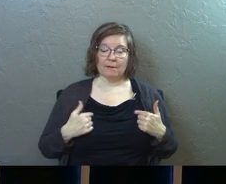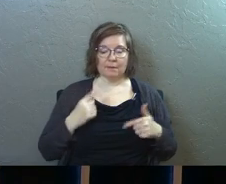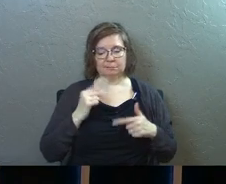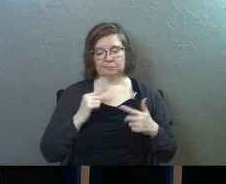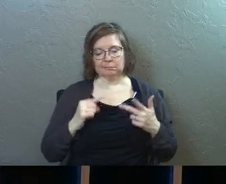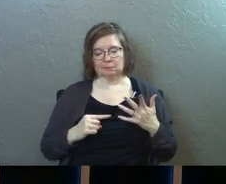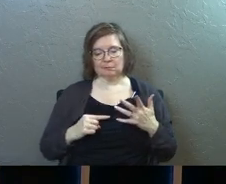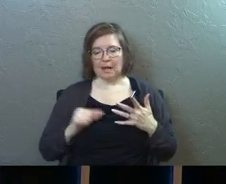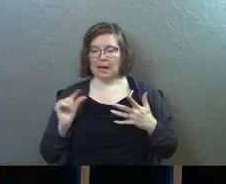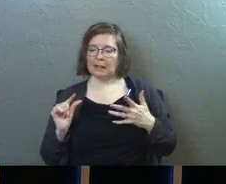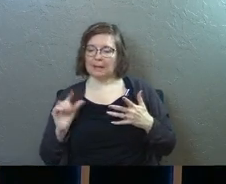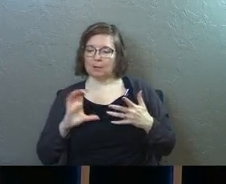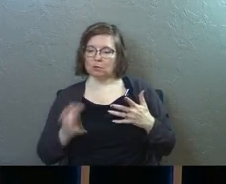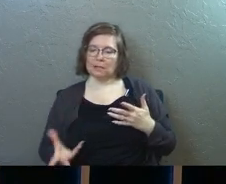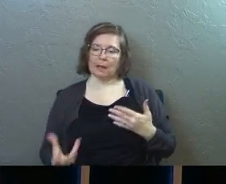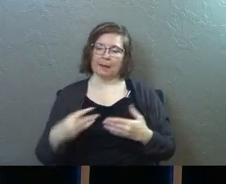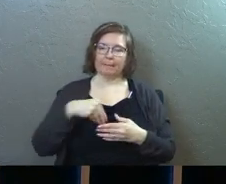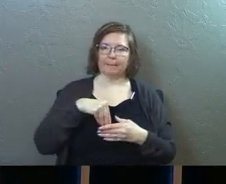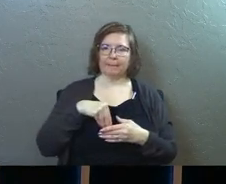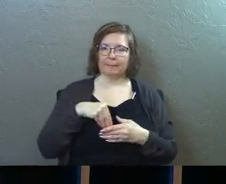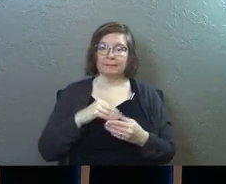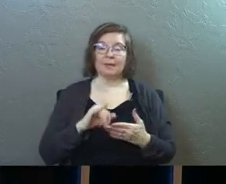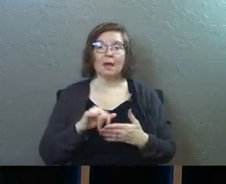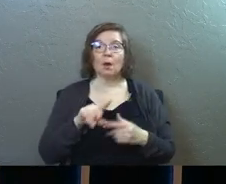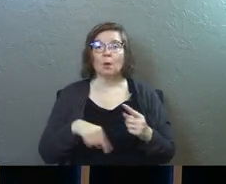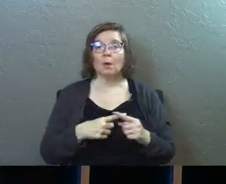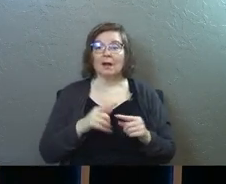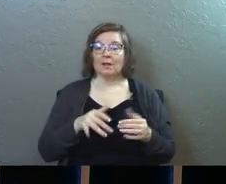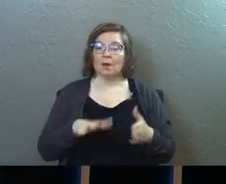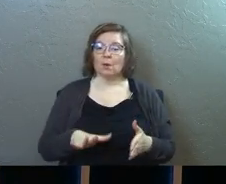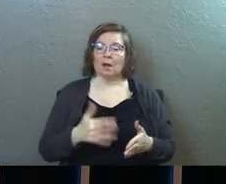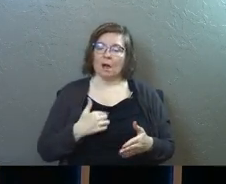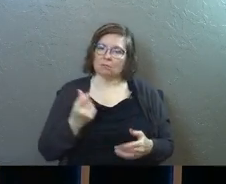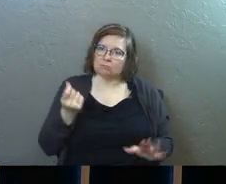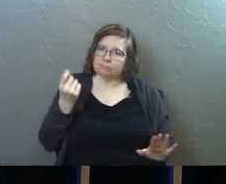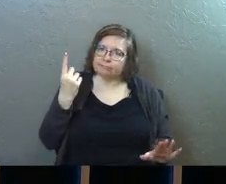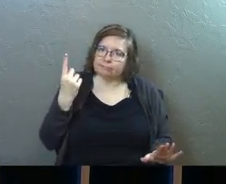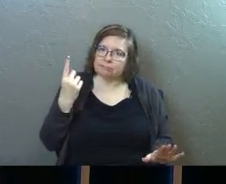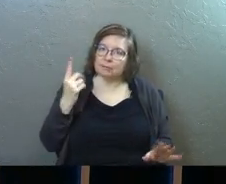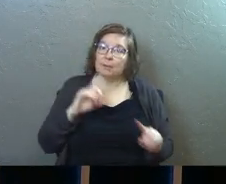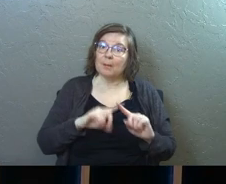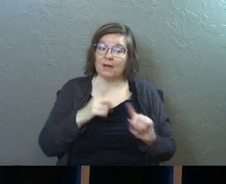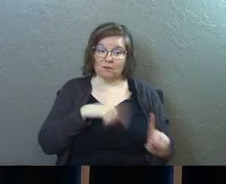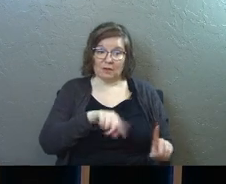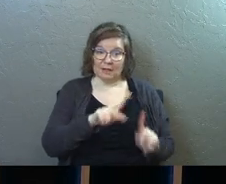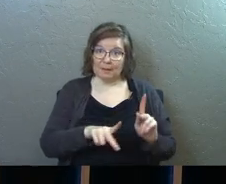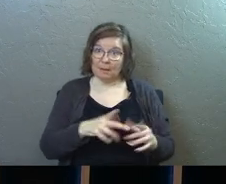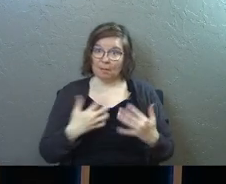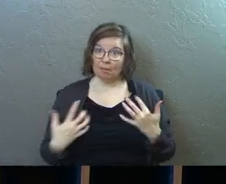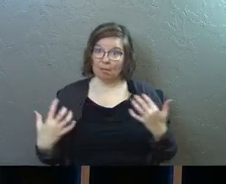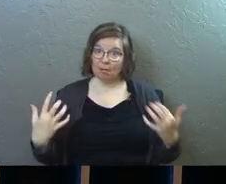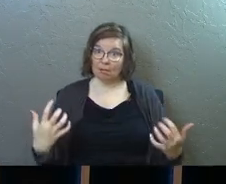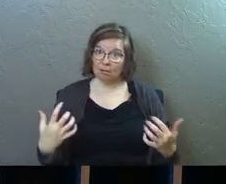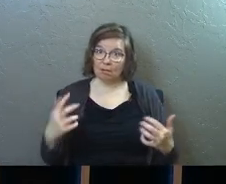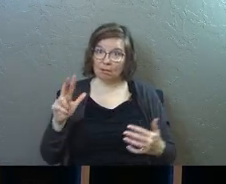of pour a little bit of Christianity in. And when it's that way, I get it. But for these people,